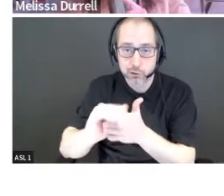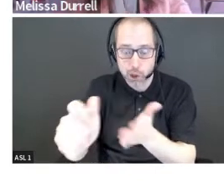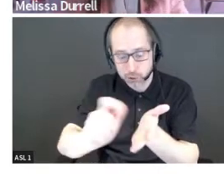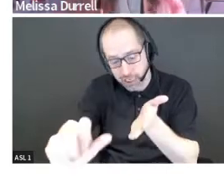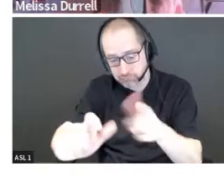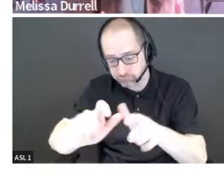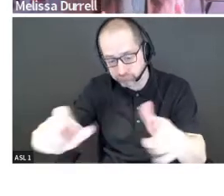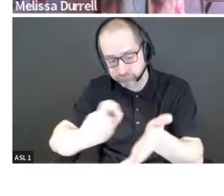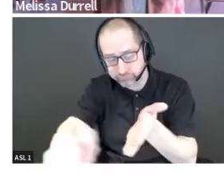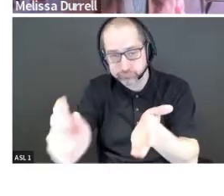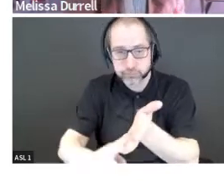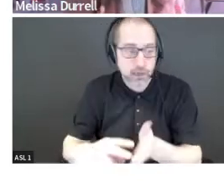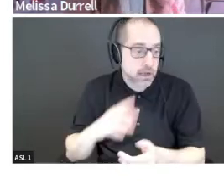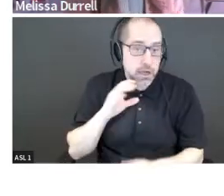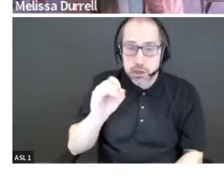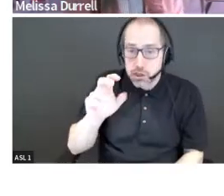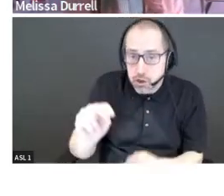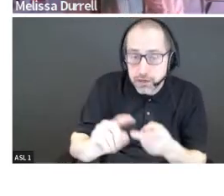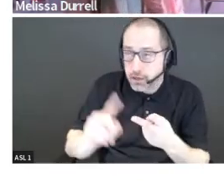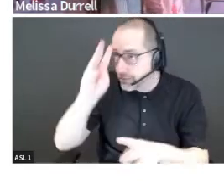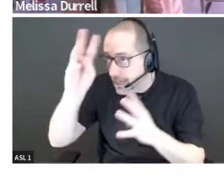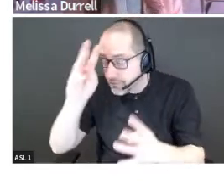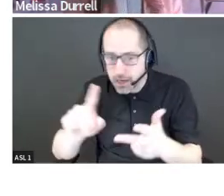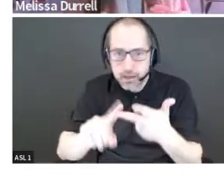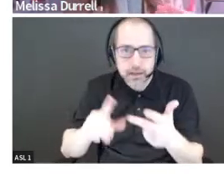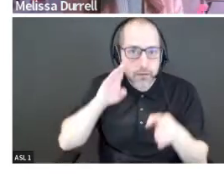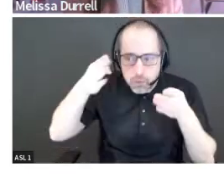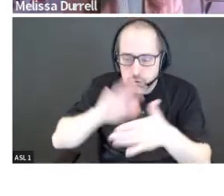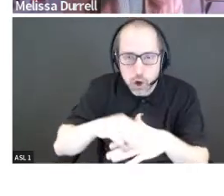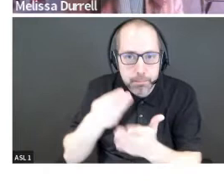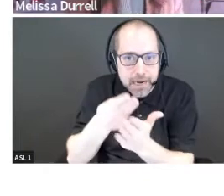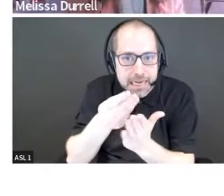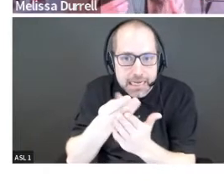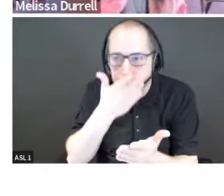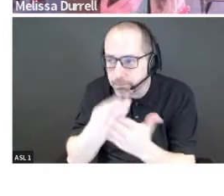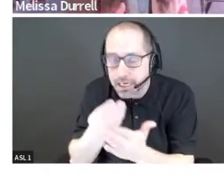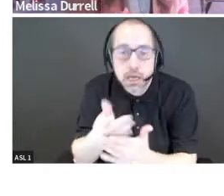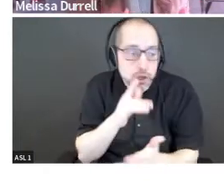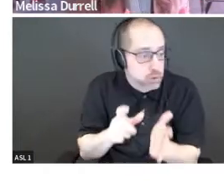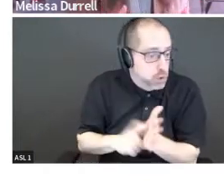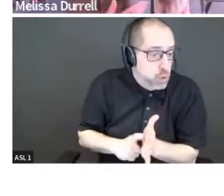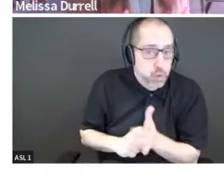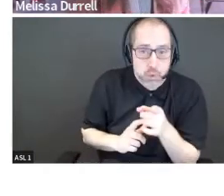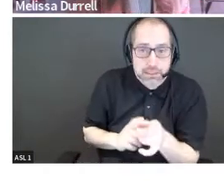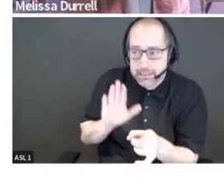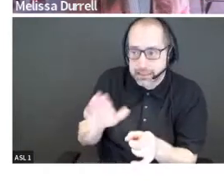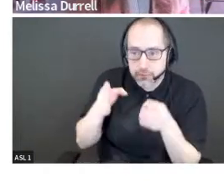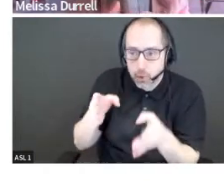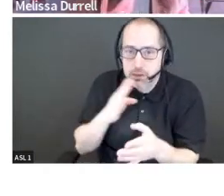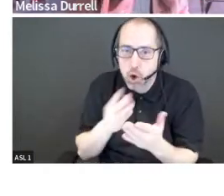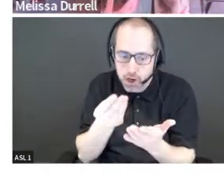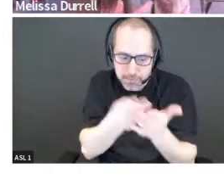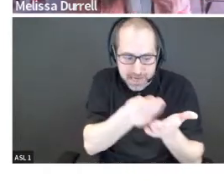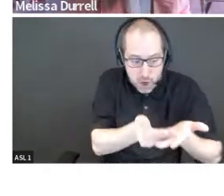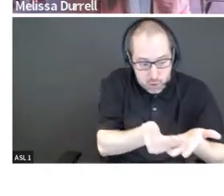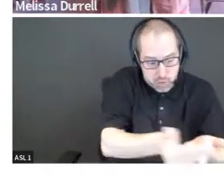they innovative? Are they money focused? And you'll know this from the Q and a that comes out after your pitch. Are they very focused on your revenue?